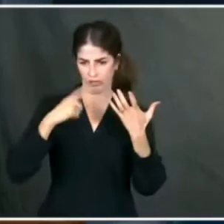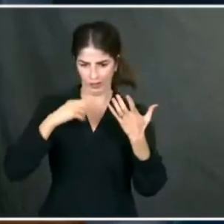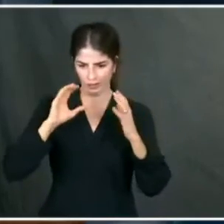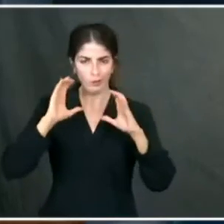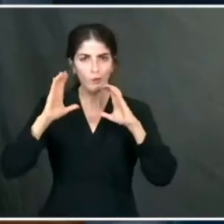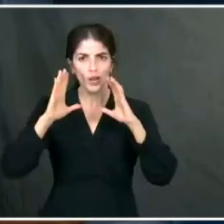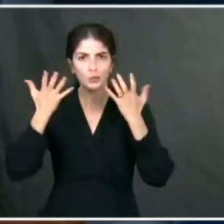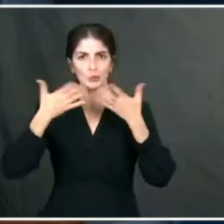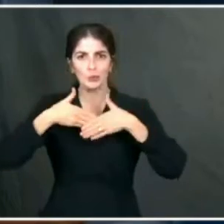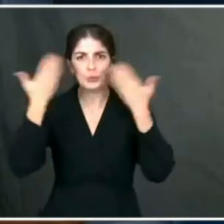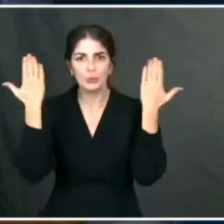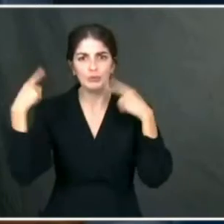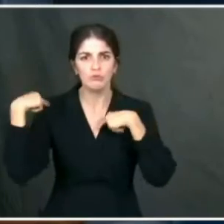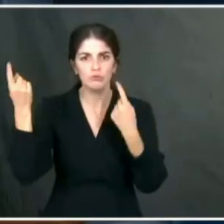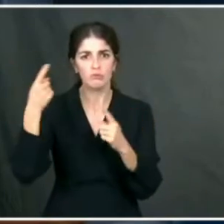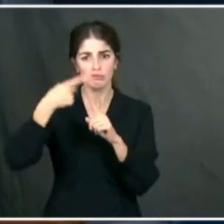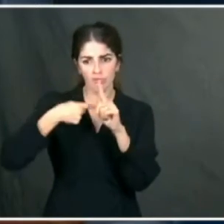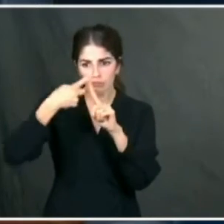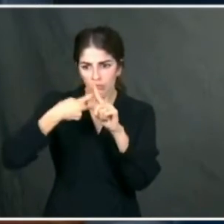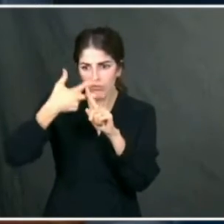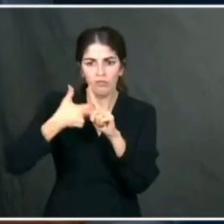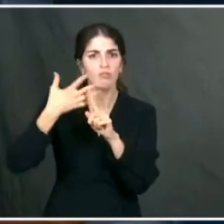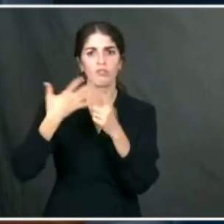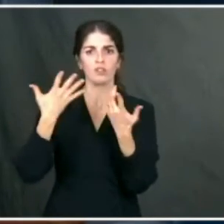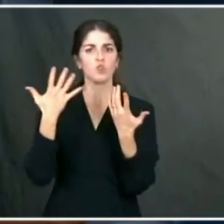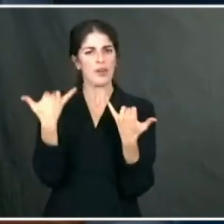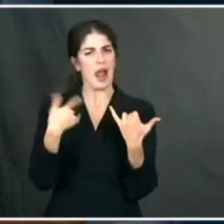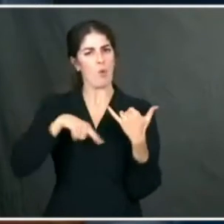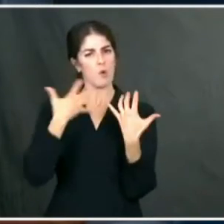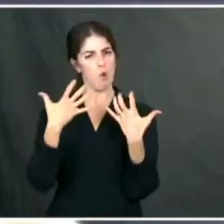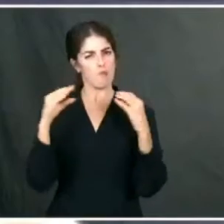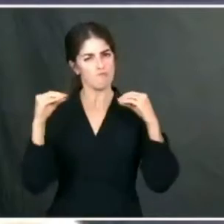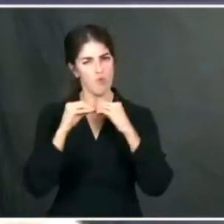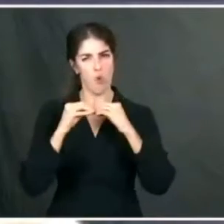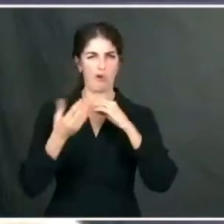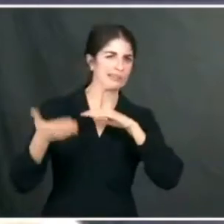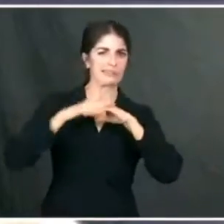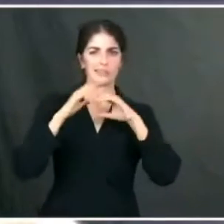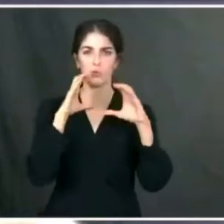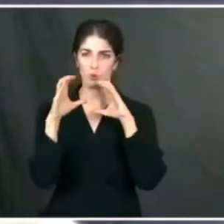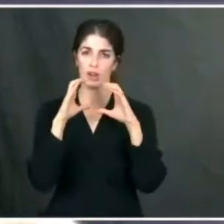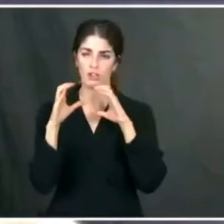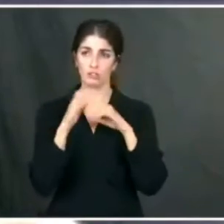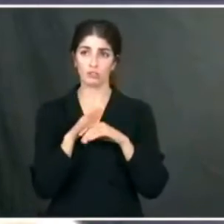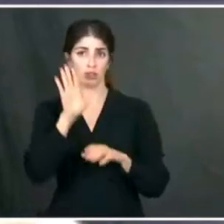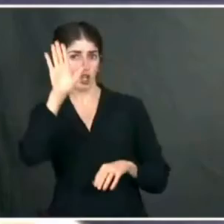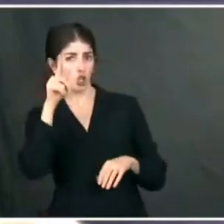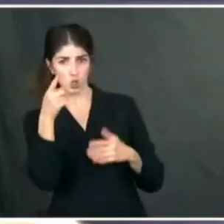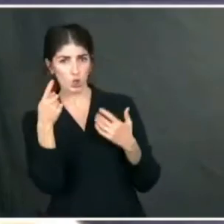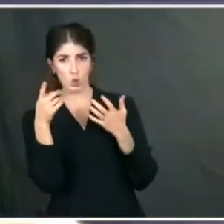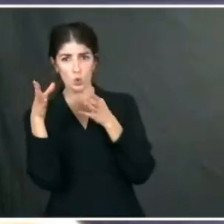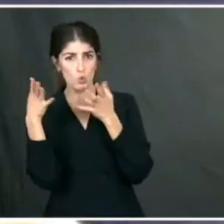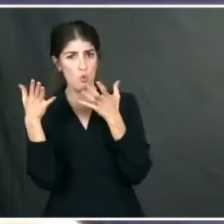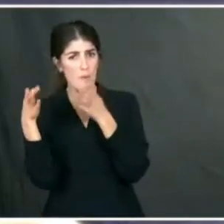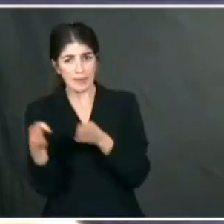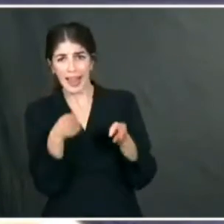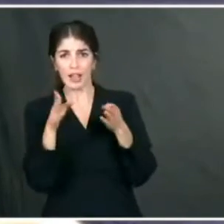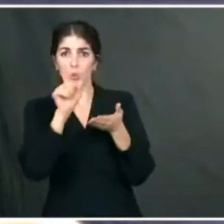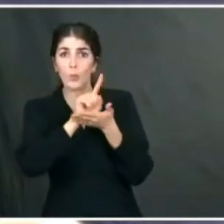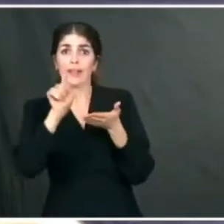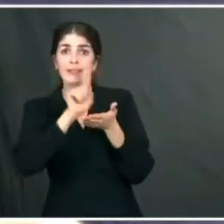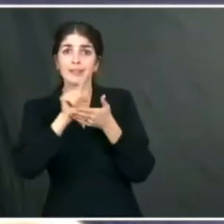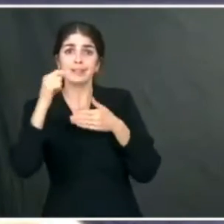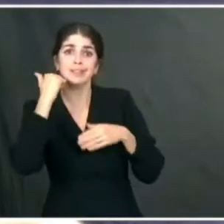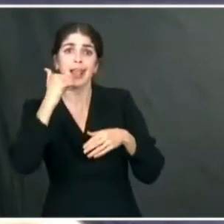that is what we will focus on improving in the months ahead. So how would you specifically, are you planning to, you know, daily or weekly calls with states? Or how are you